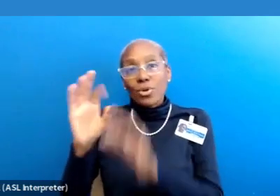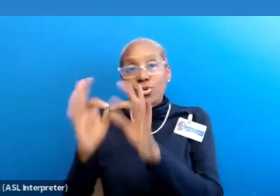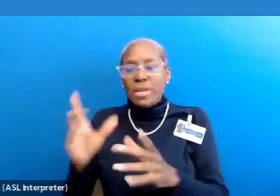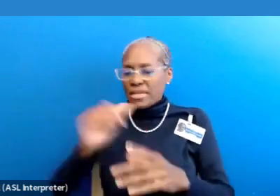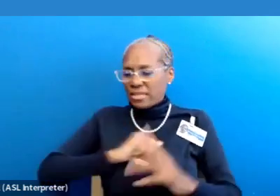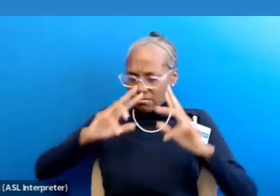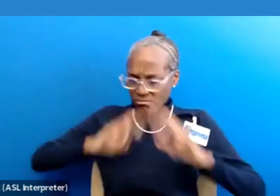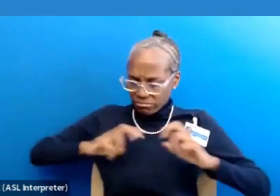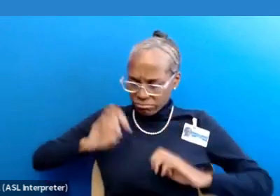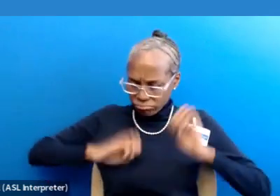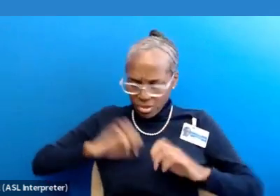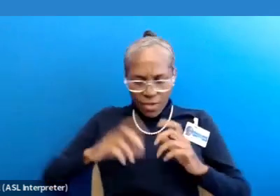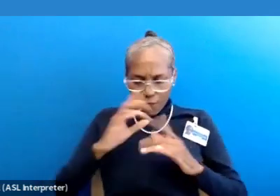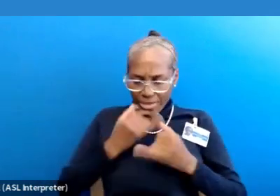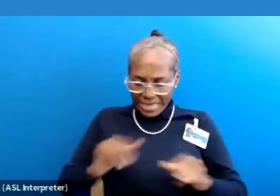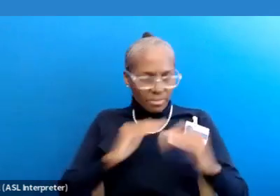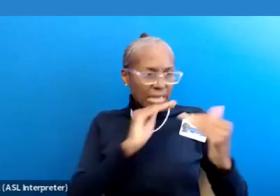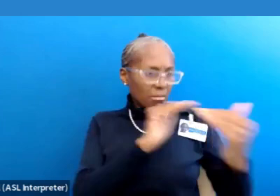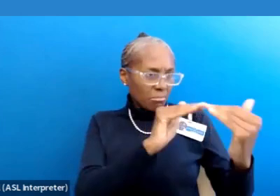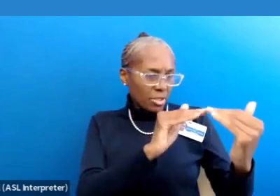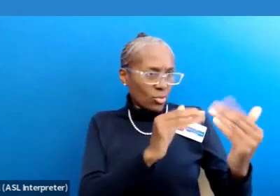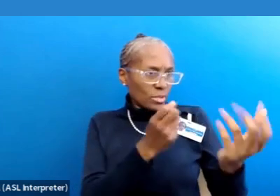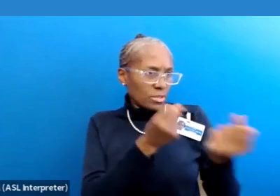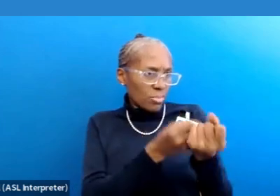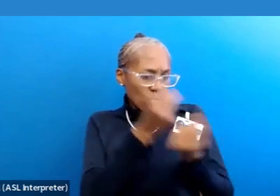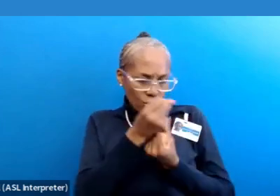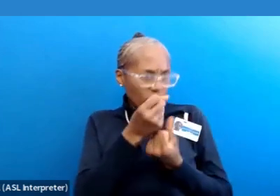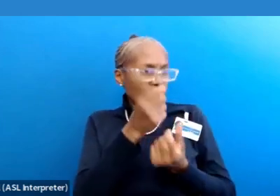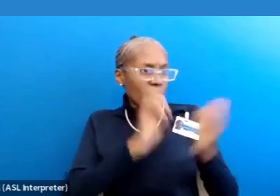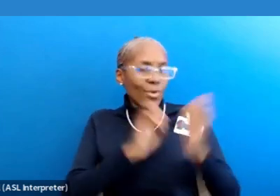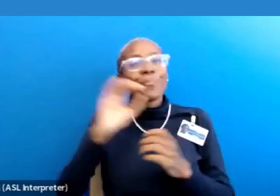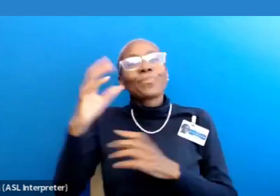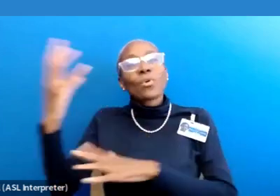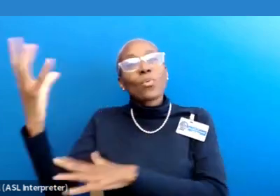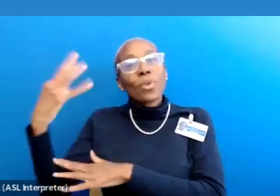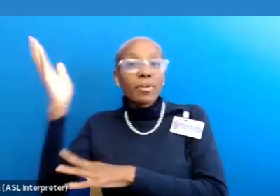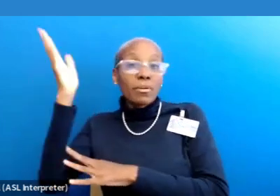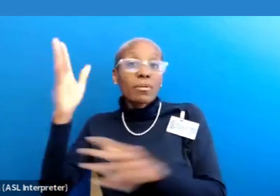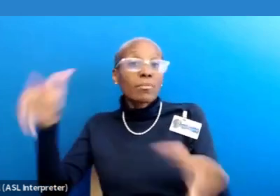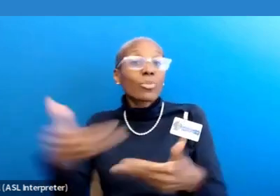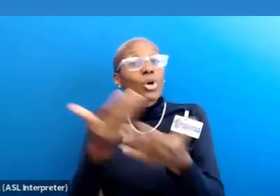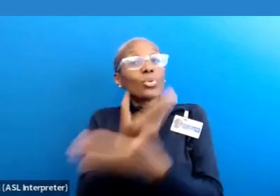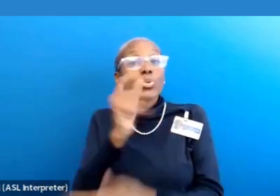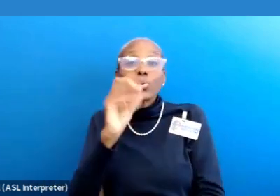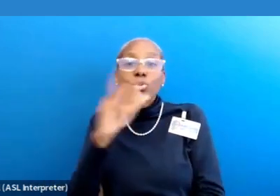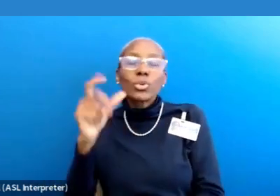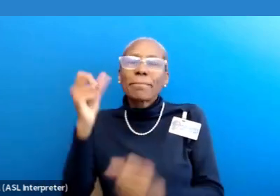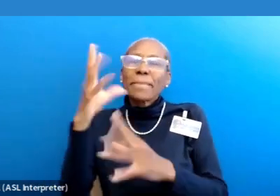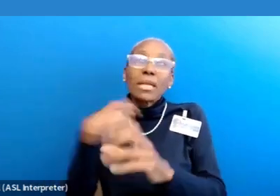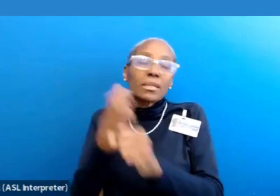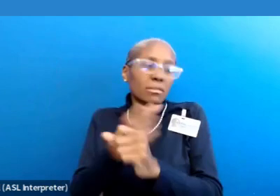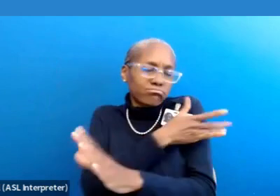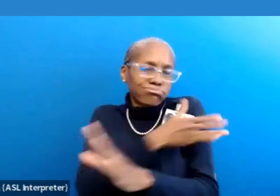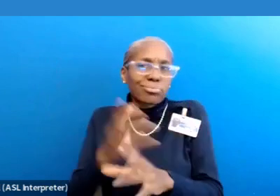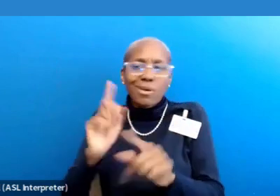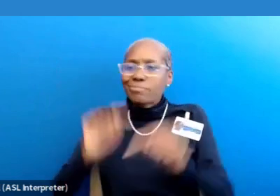for Independent and Peer-Supported Evaluation. This webinar introduced a brand new tool based on years of remote